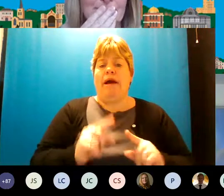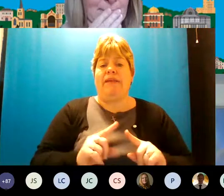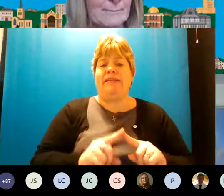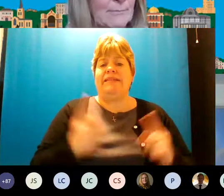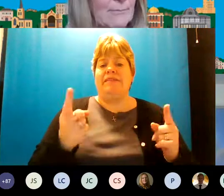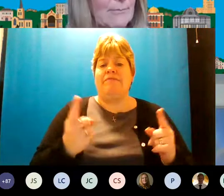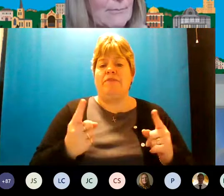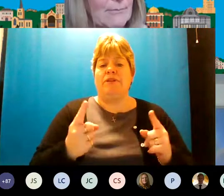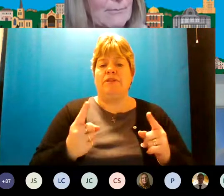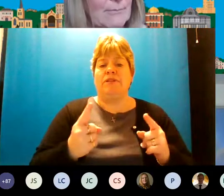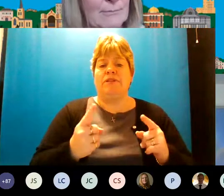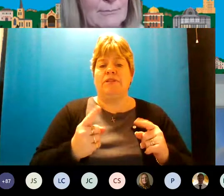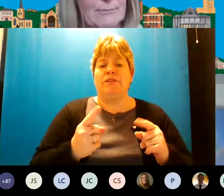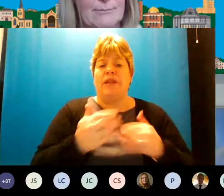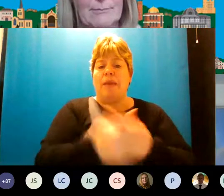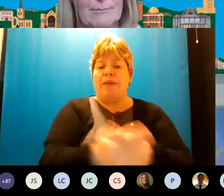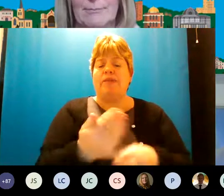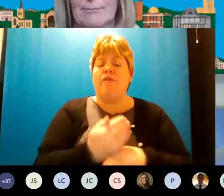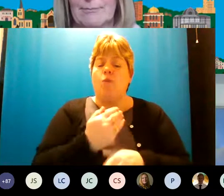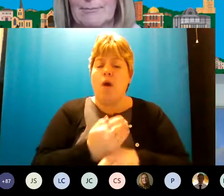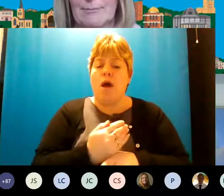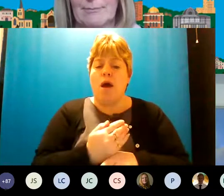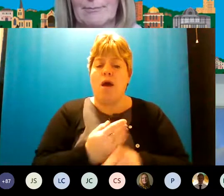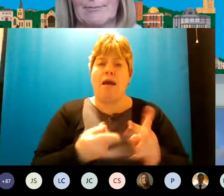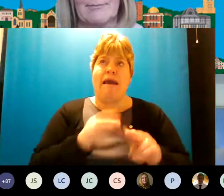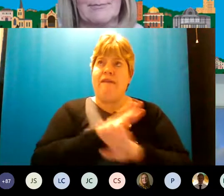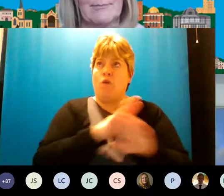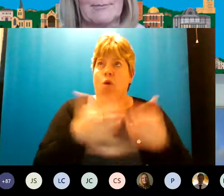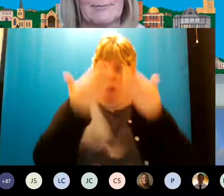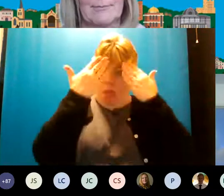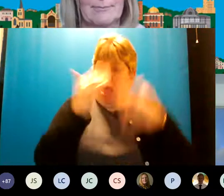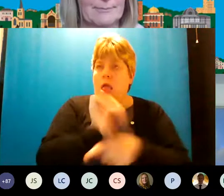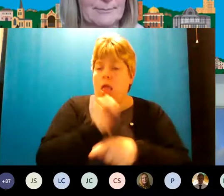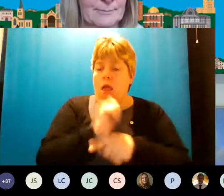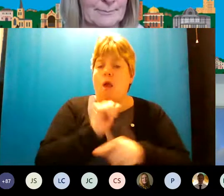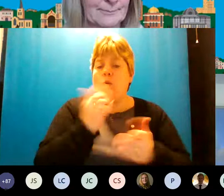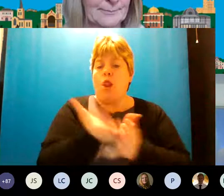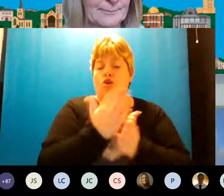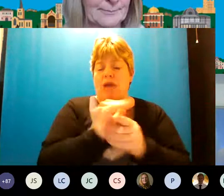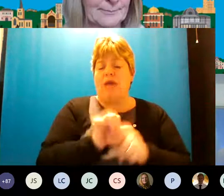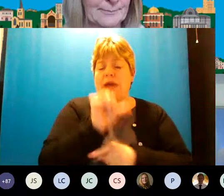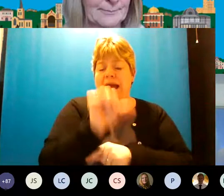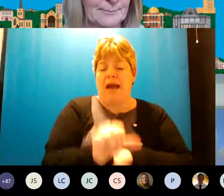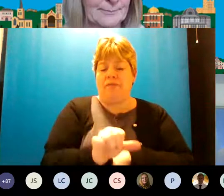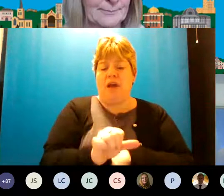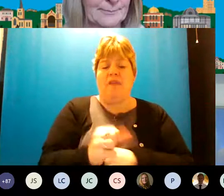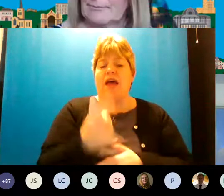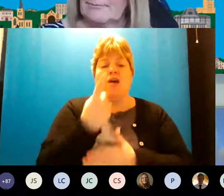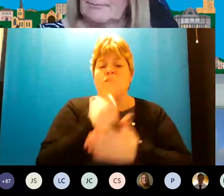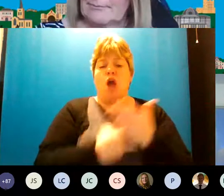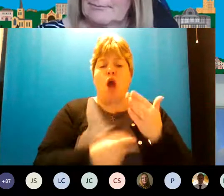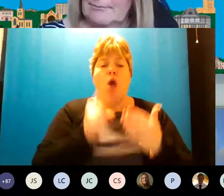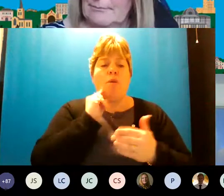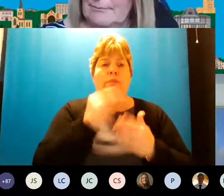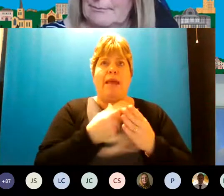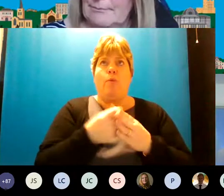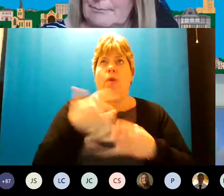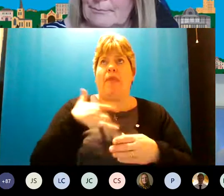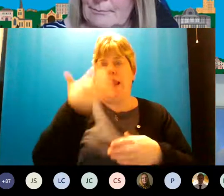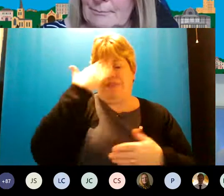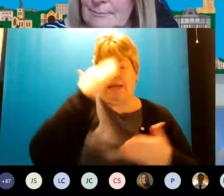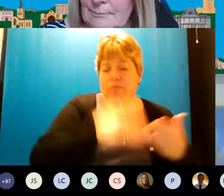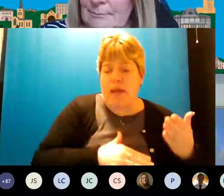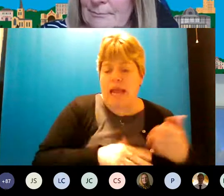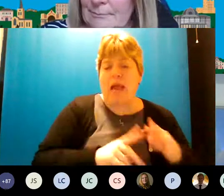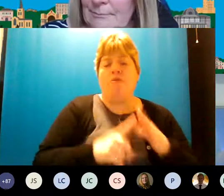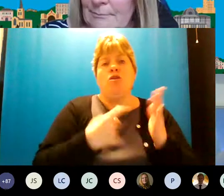different pieces of work so if people aren't aware of that we'll share it after that's not only about for people with lived experience or